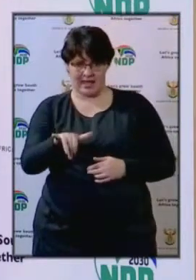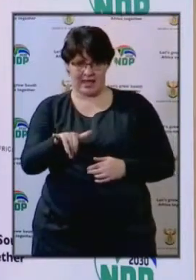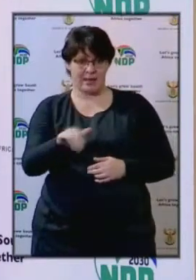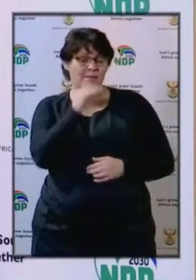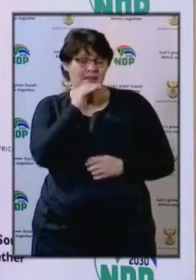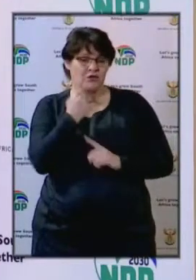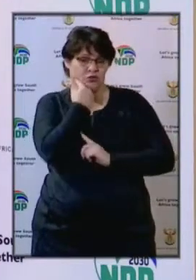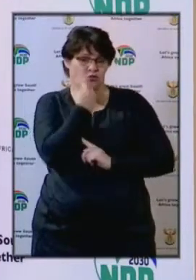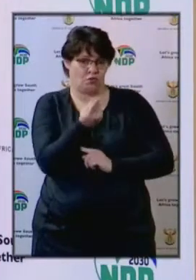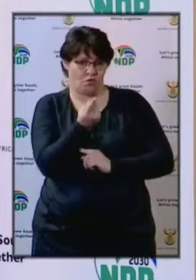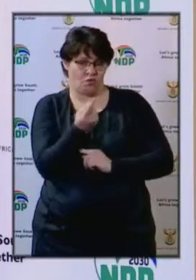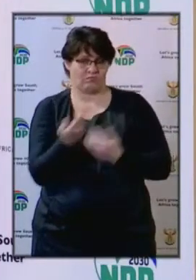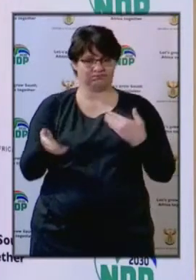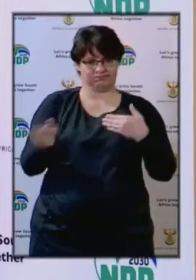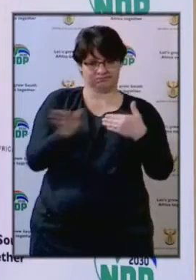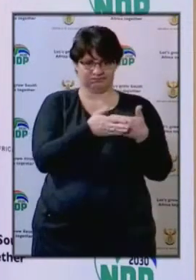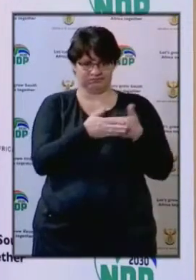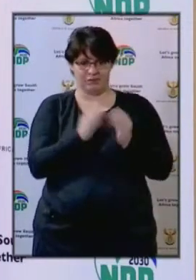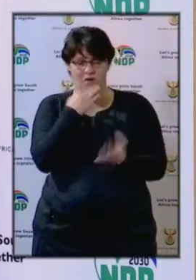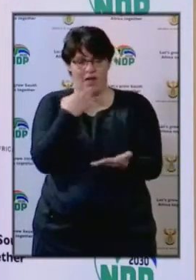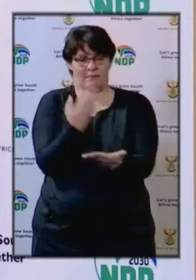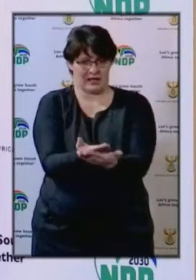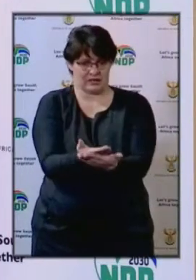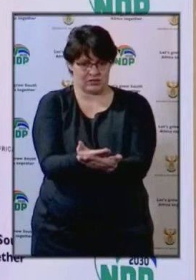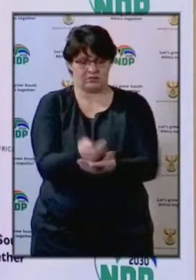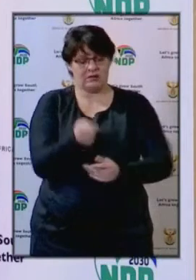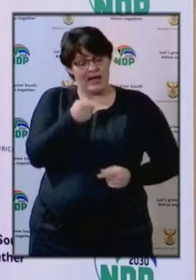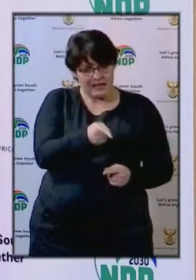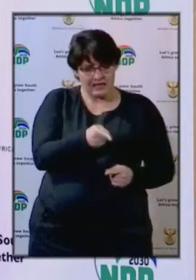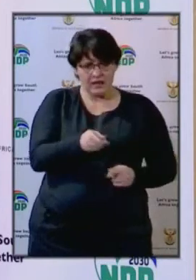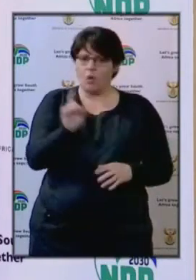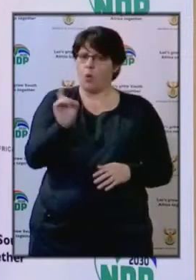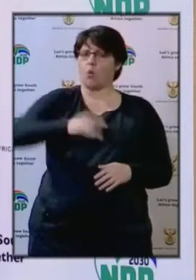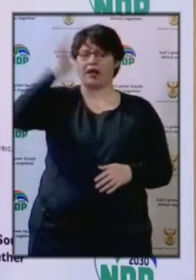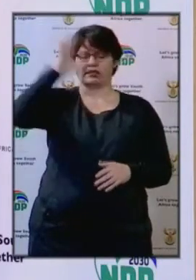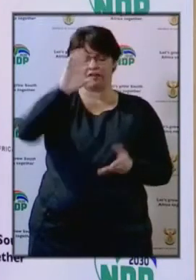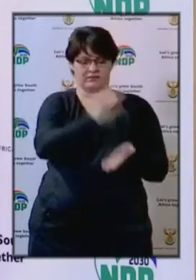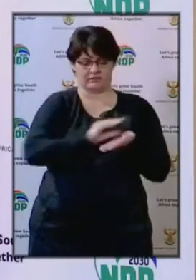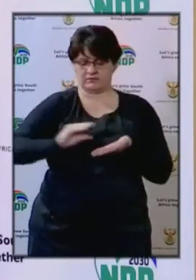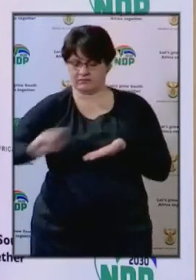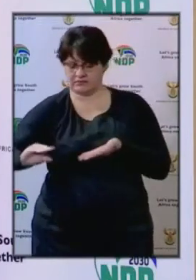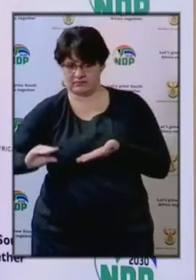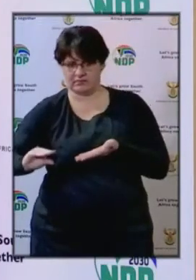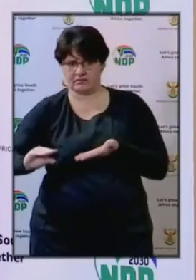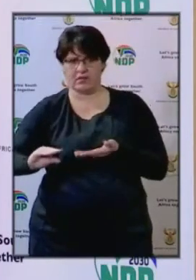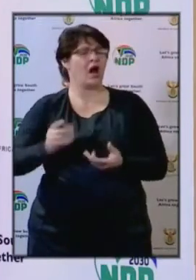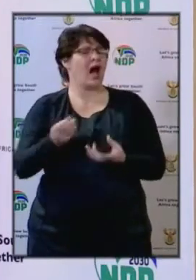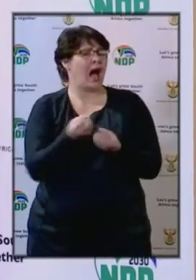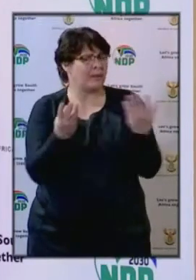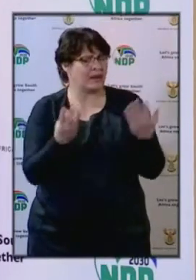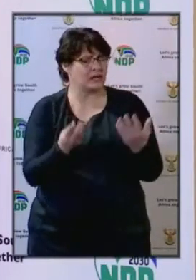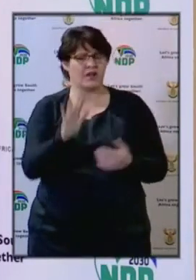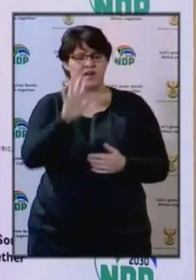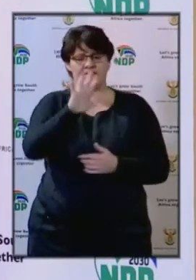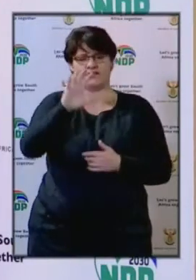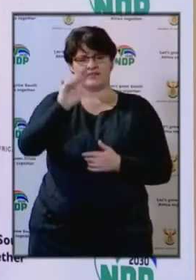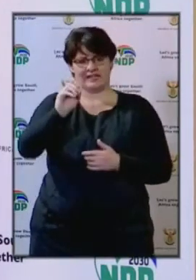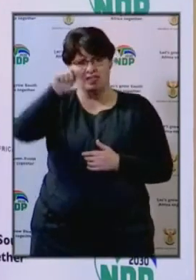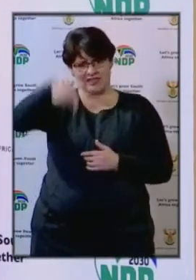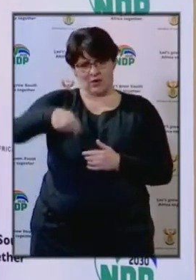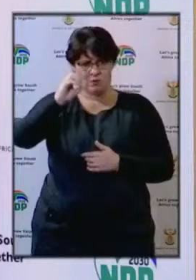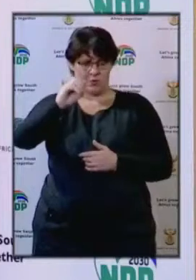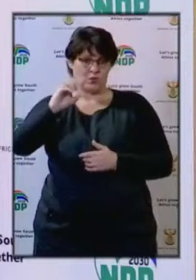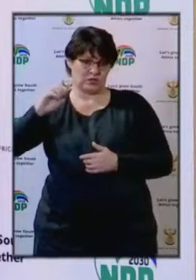which is tomorrow. The Tourism Relief Fund provides a once-off-capped grant of $50,000 per